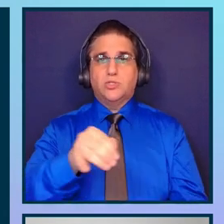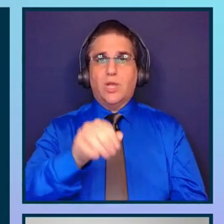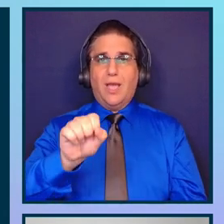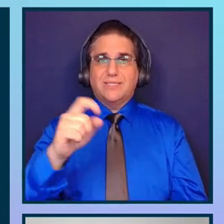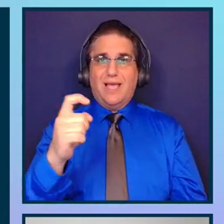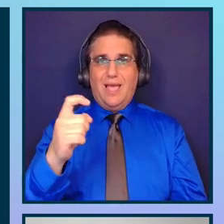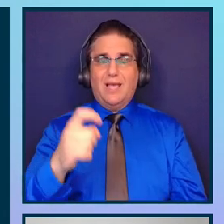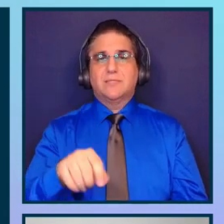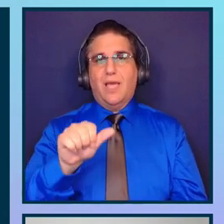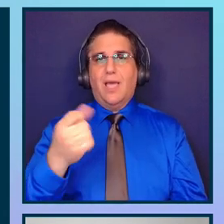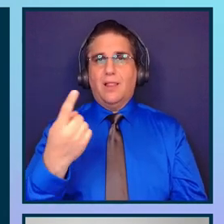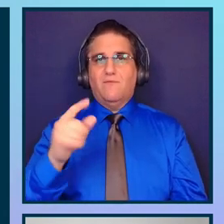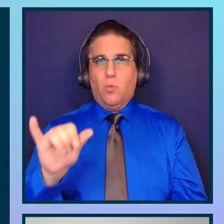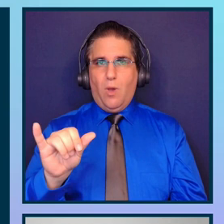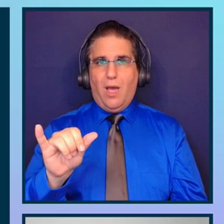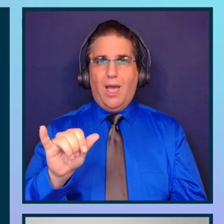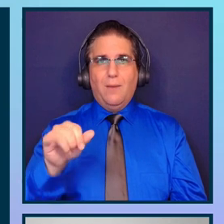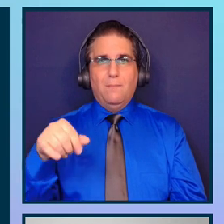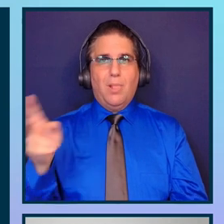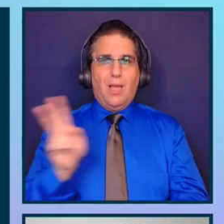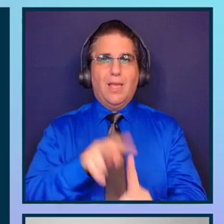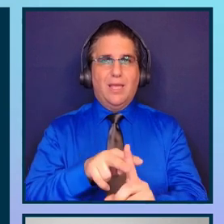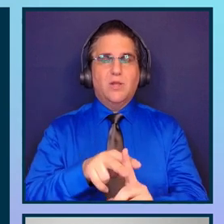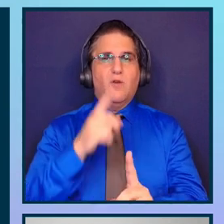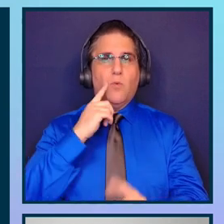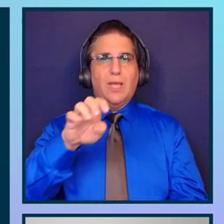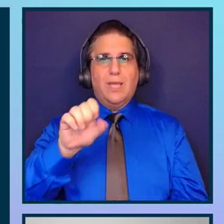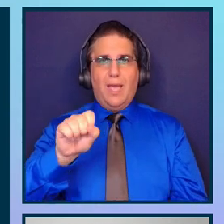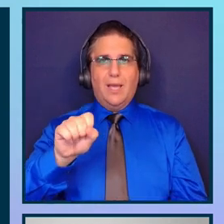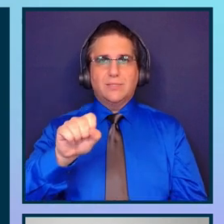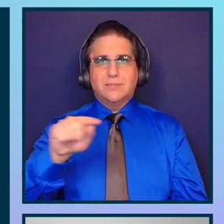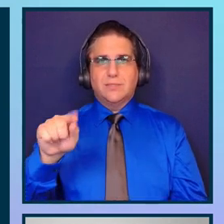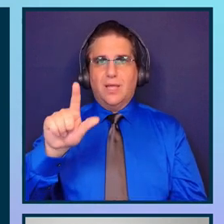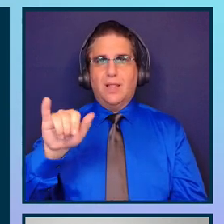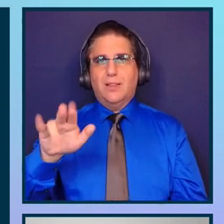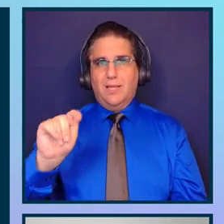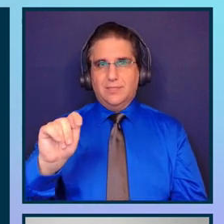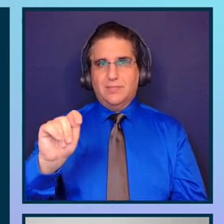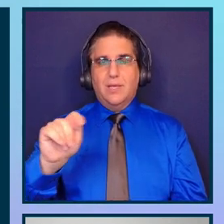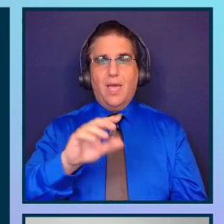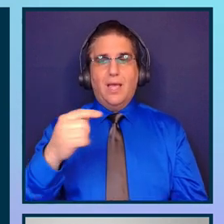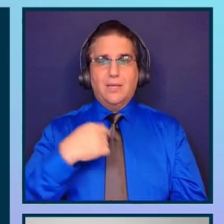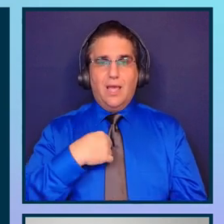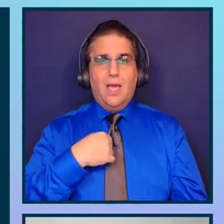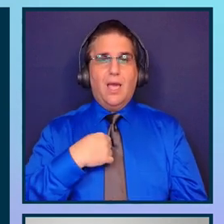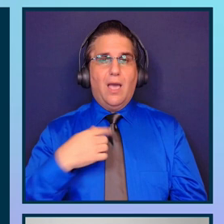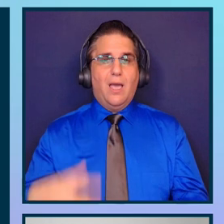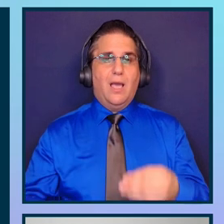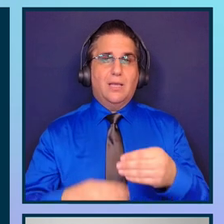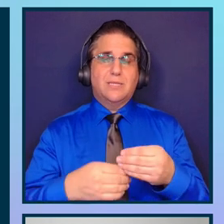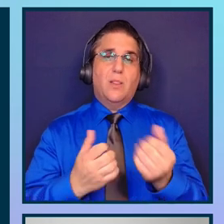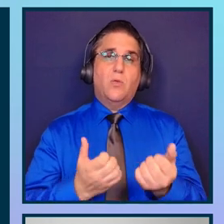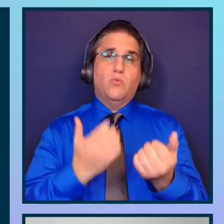A11Y plugin for the ESLint and I extend the recommended accessibility